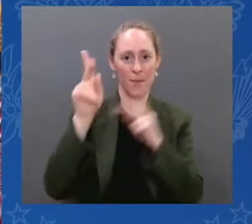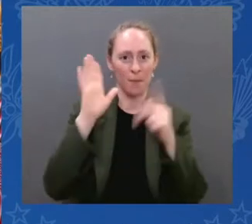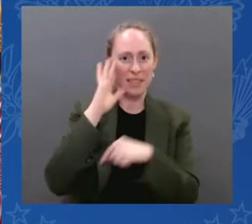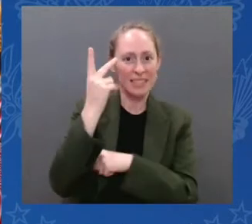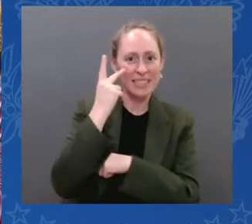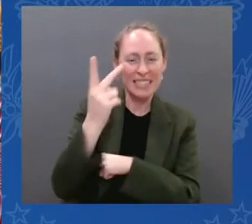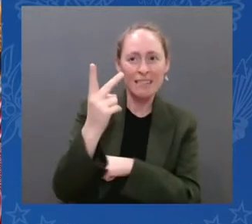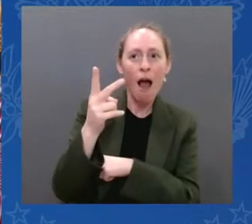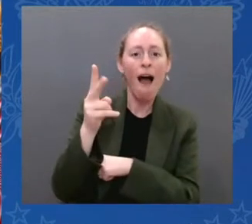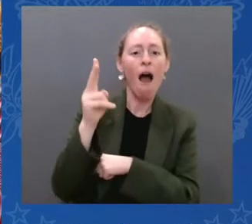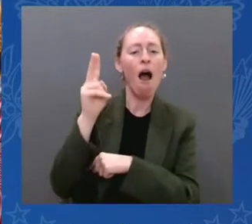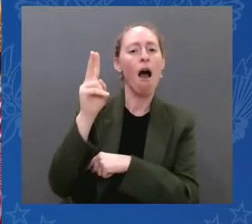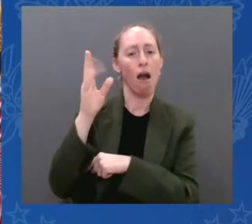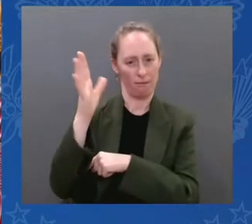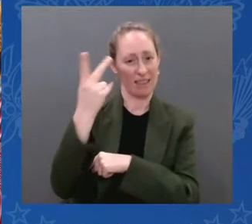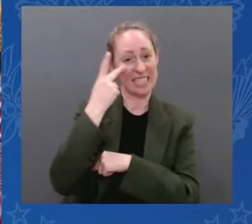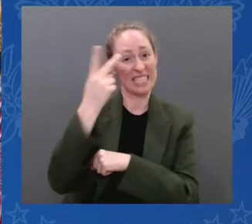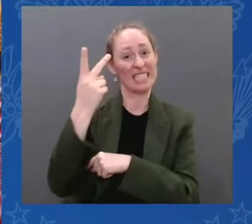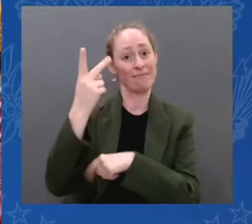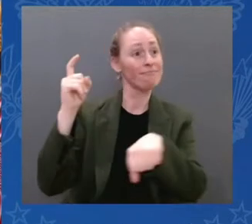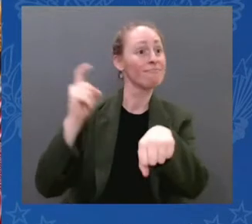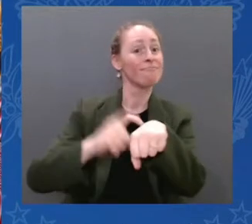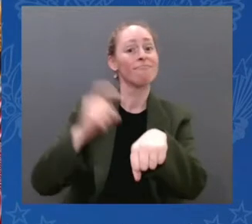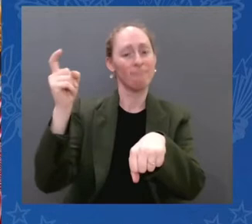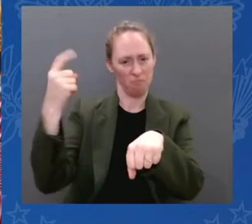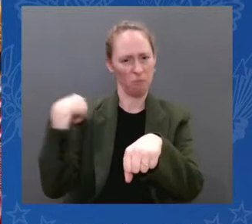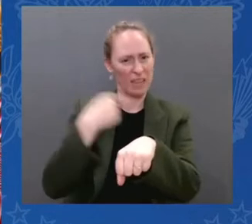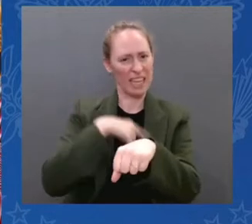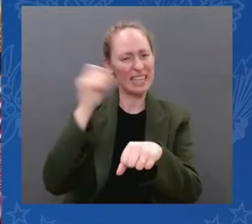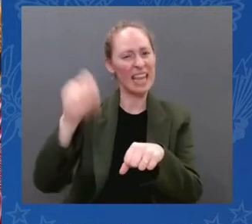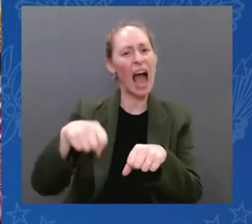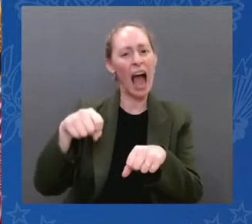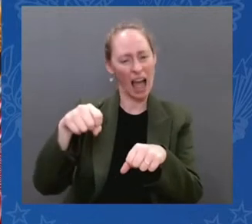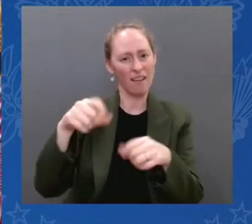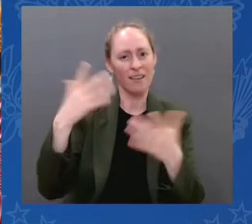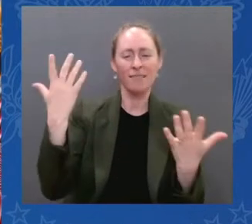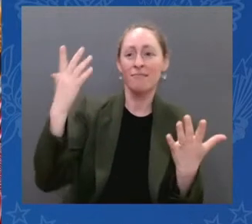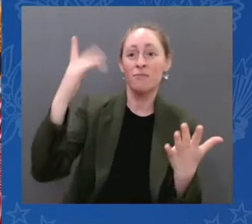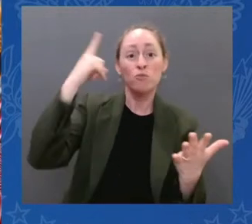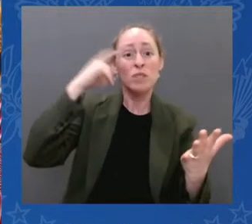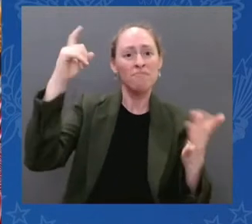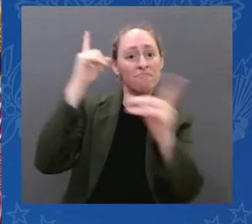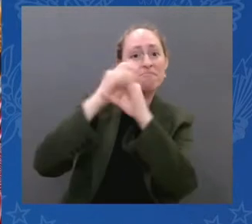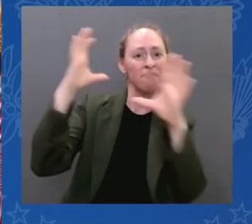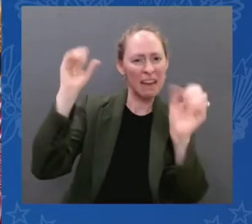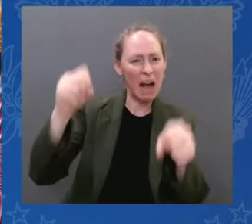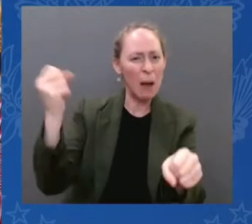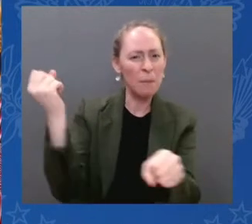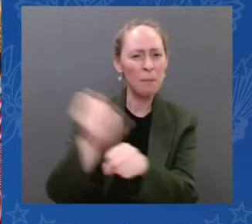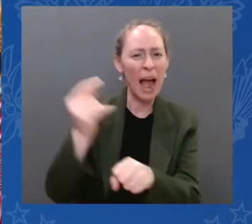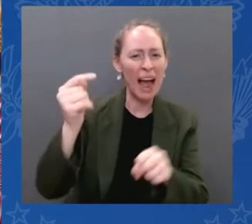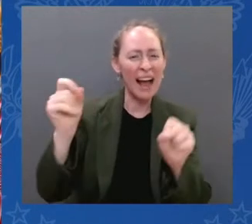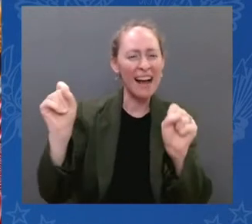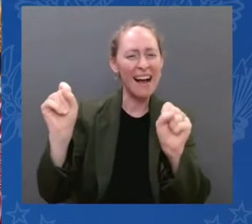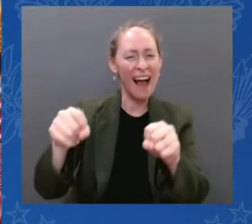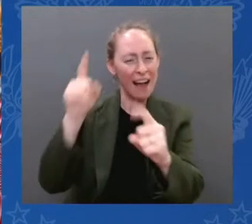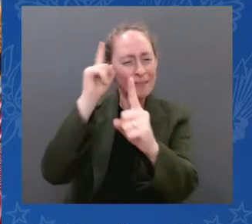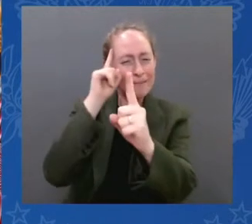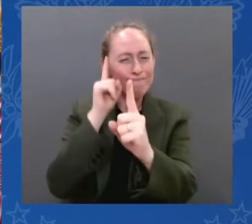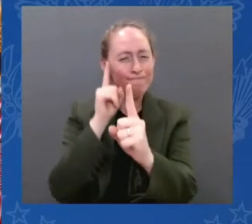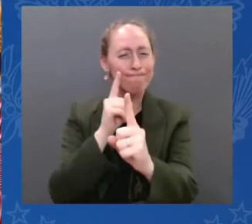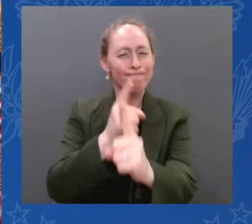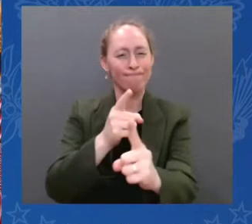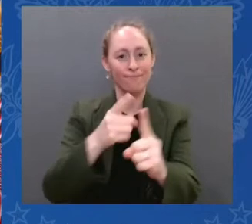nothing beyond our capacity — nothing beyond our capacity. We can see possibilities no one has ever seen before.